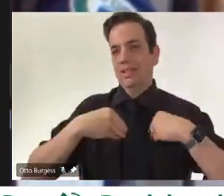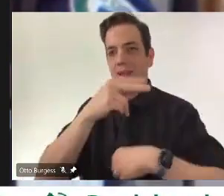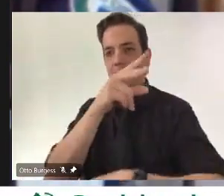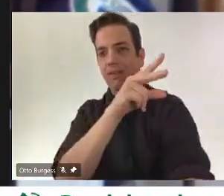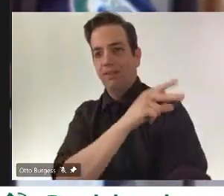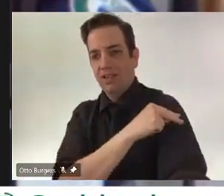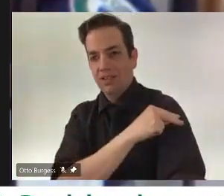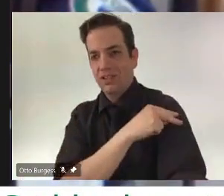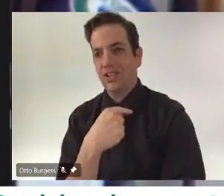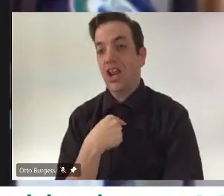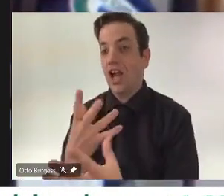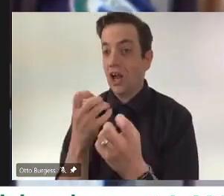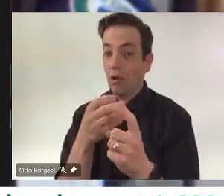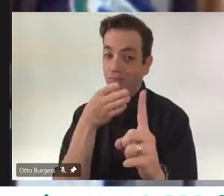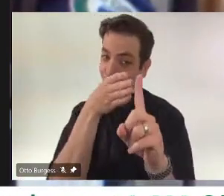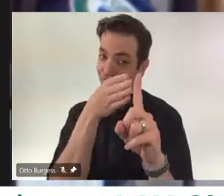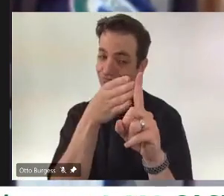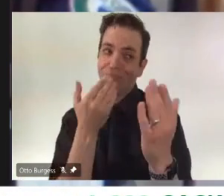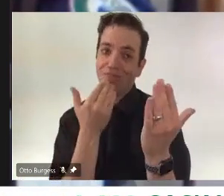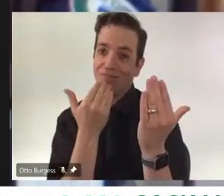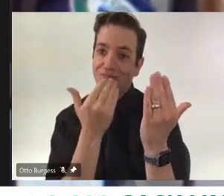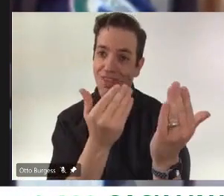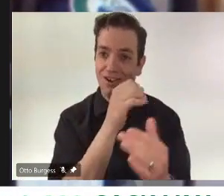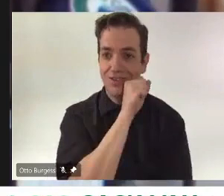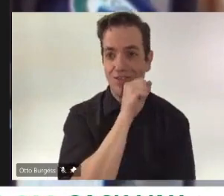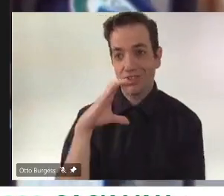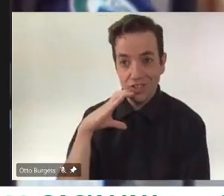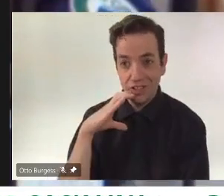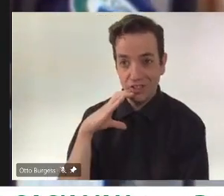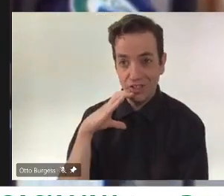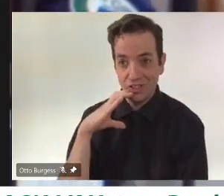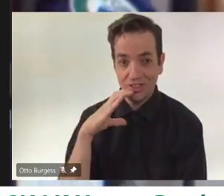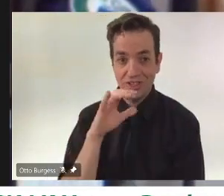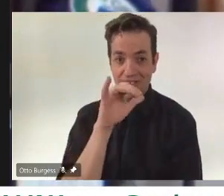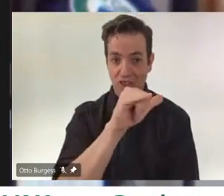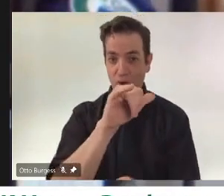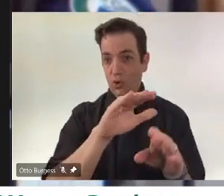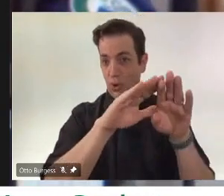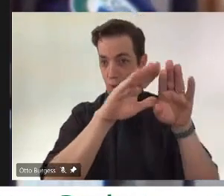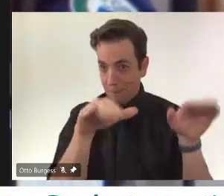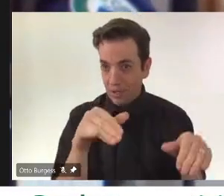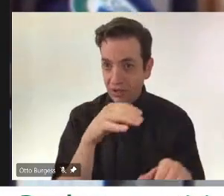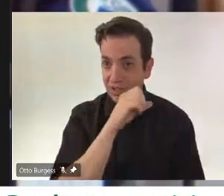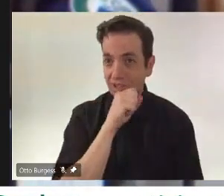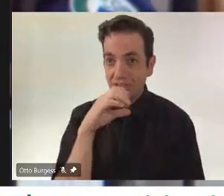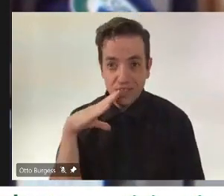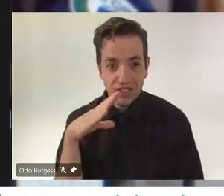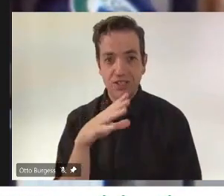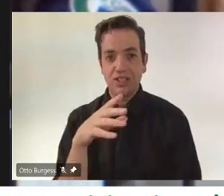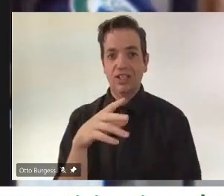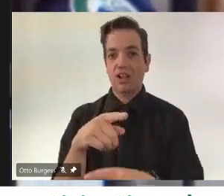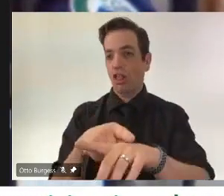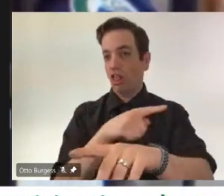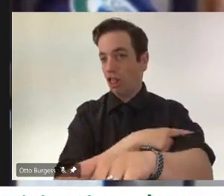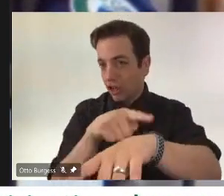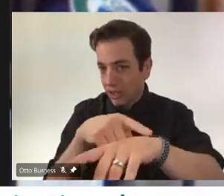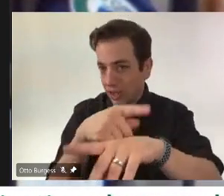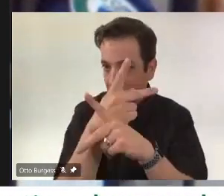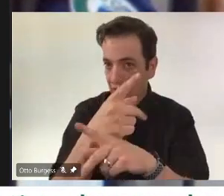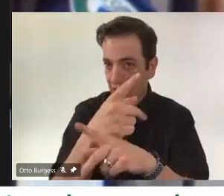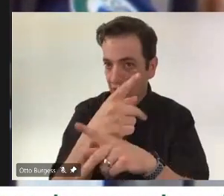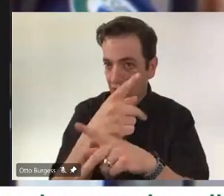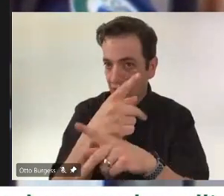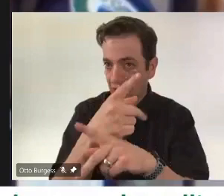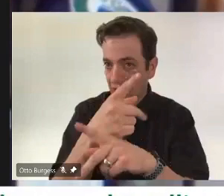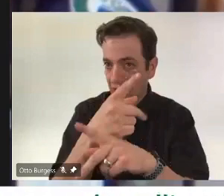long-term care and personal care homes for their patients and their absolutely incredible sacrifice they have made over these past 14